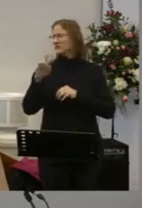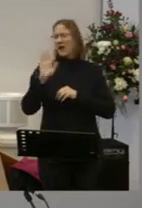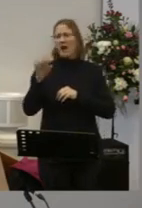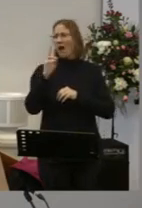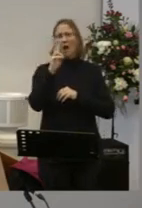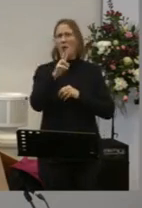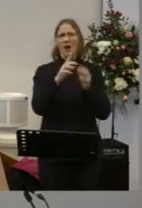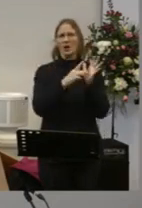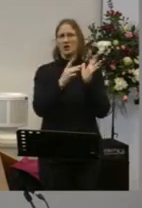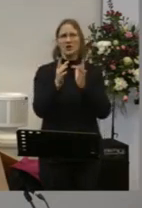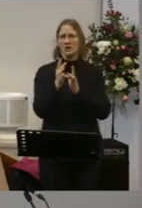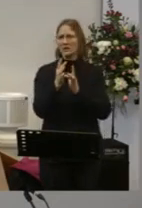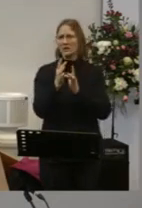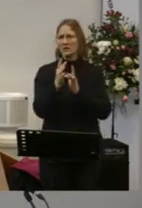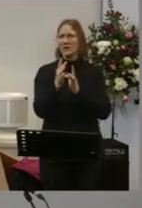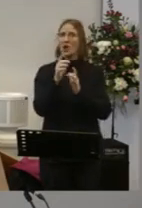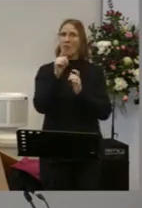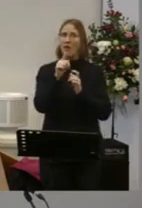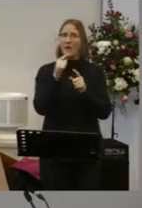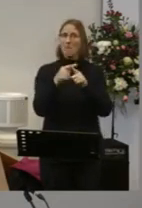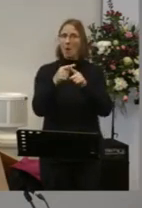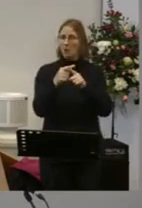Loses his sonship